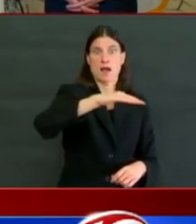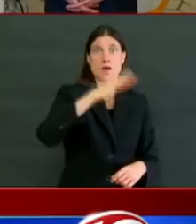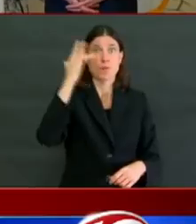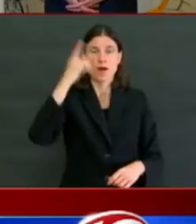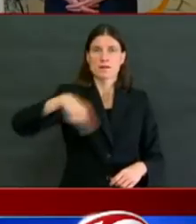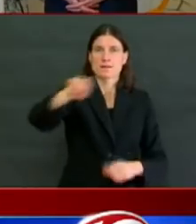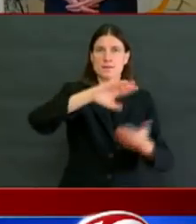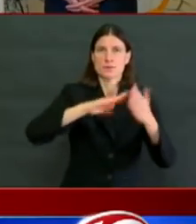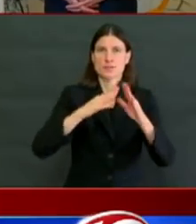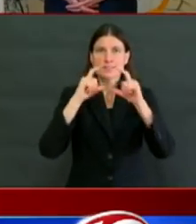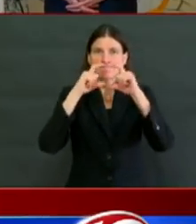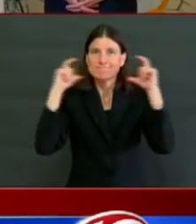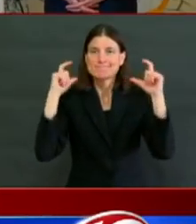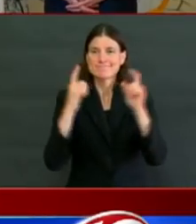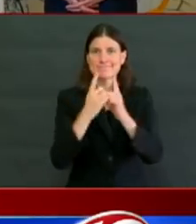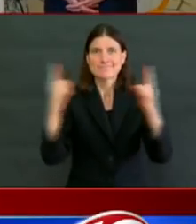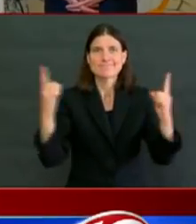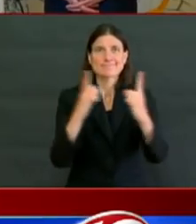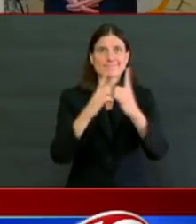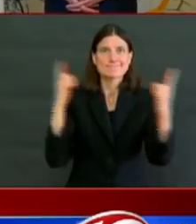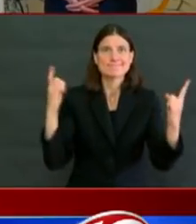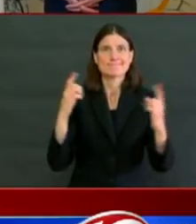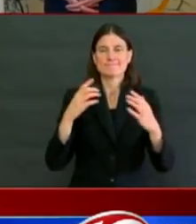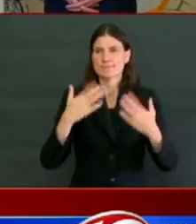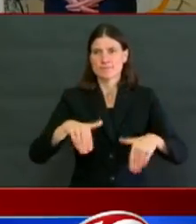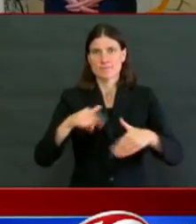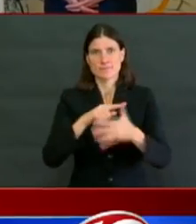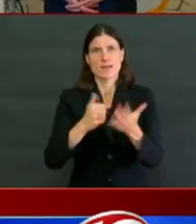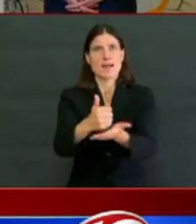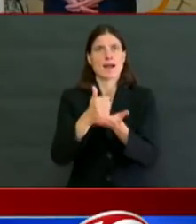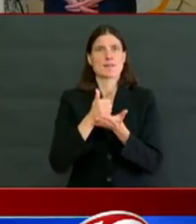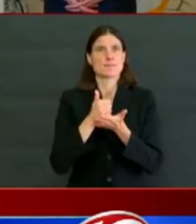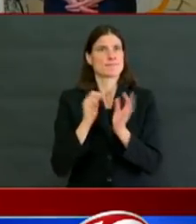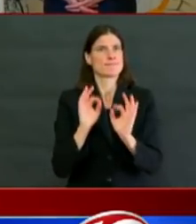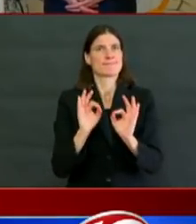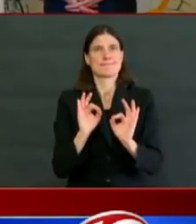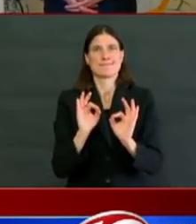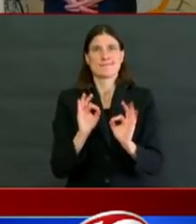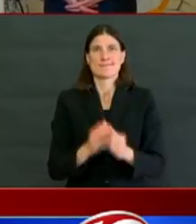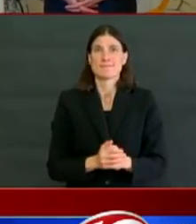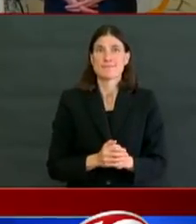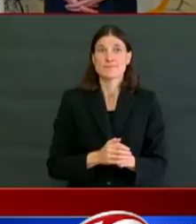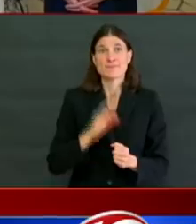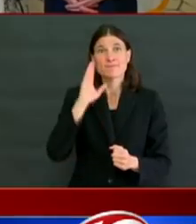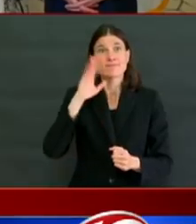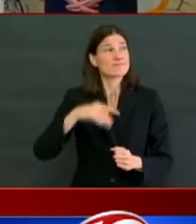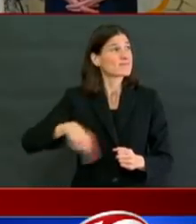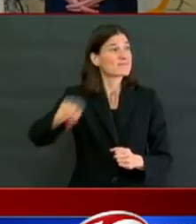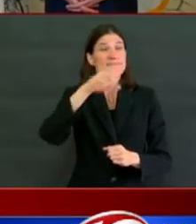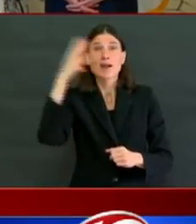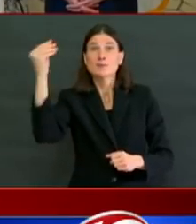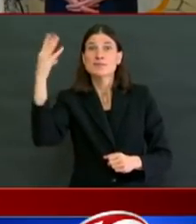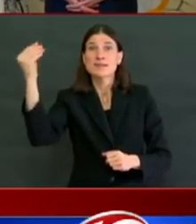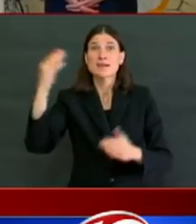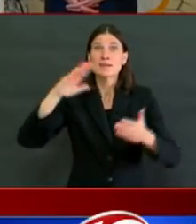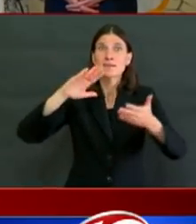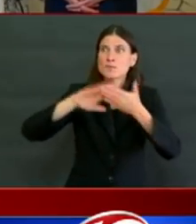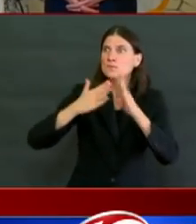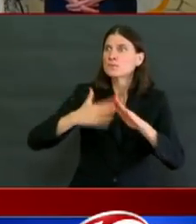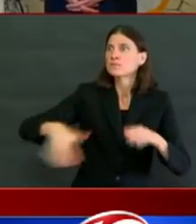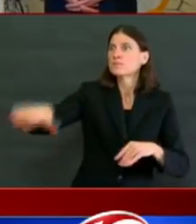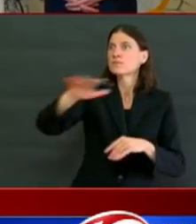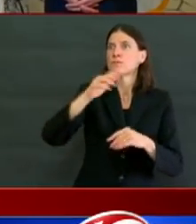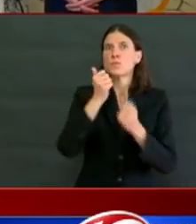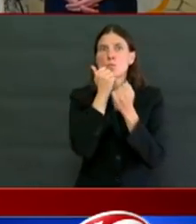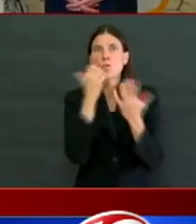weekend and next week when the weather is nice and warm and sunny and everybody congregates in the park and people start to sneak back into